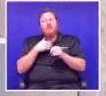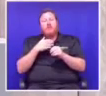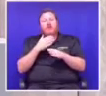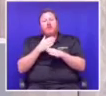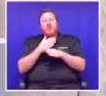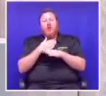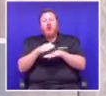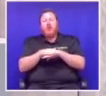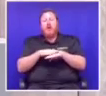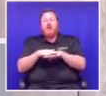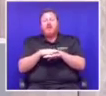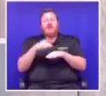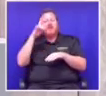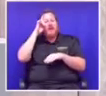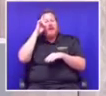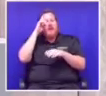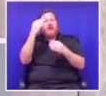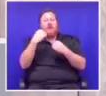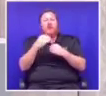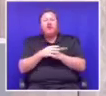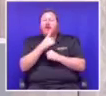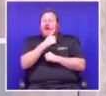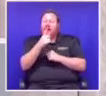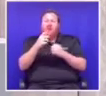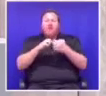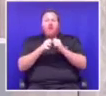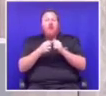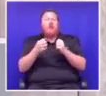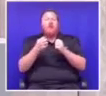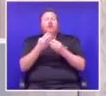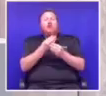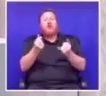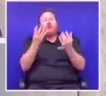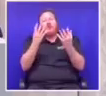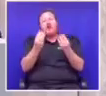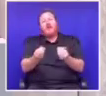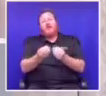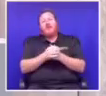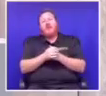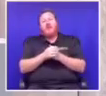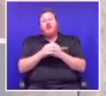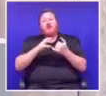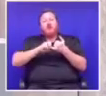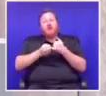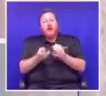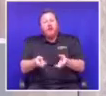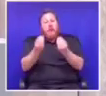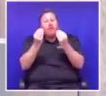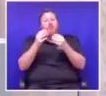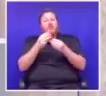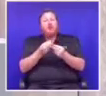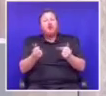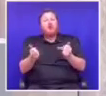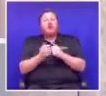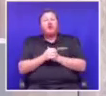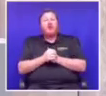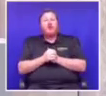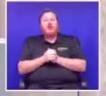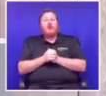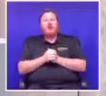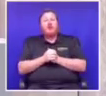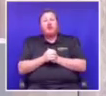us, that for every problem, there is a solution. And so you try to find the solution. And so we